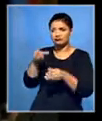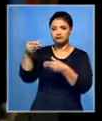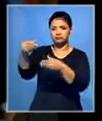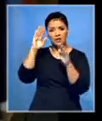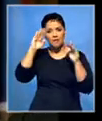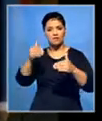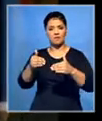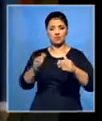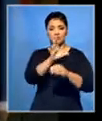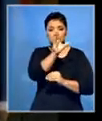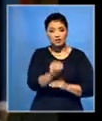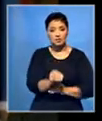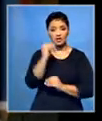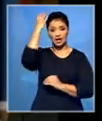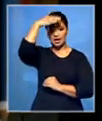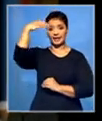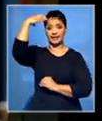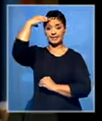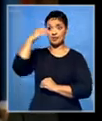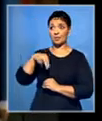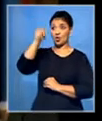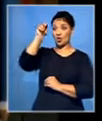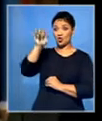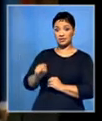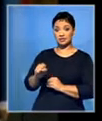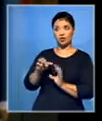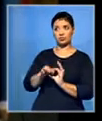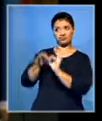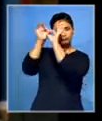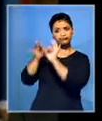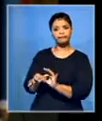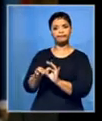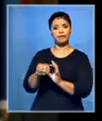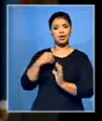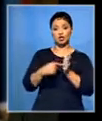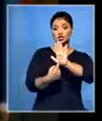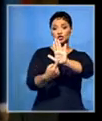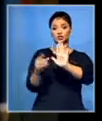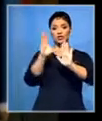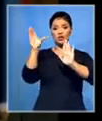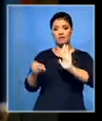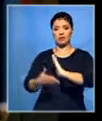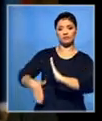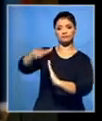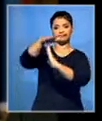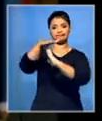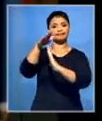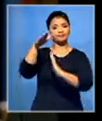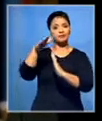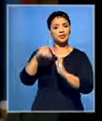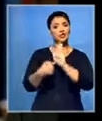Islam and North-South relations and putting the African continent on the pedestal,